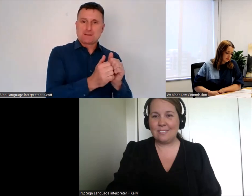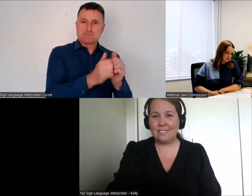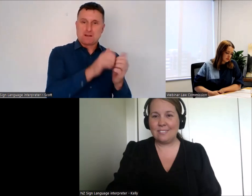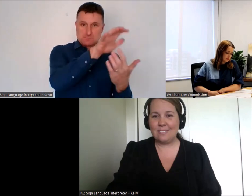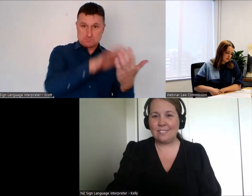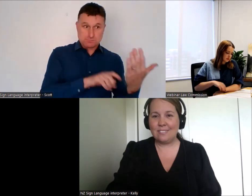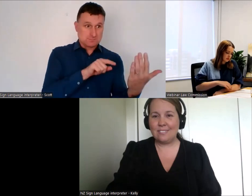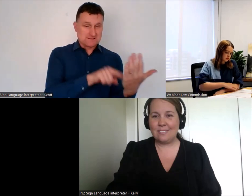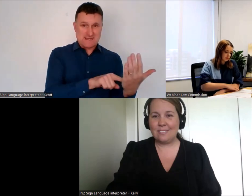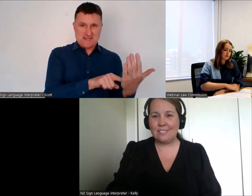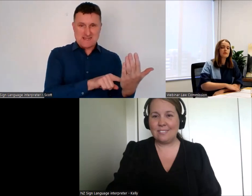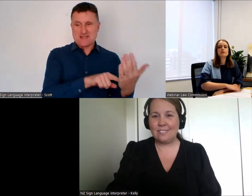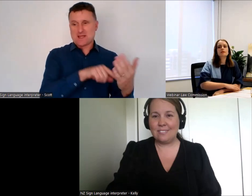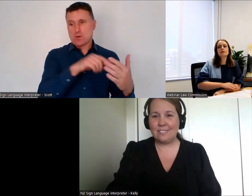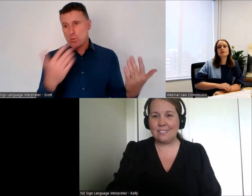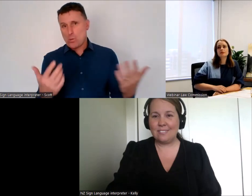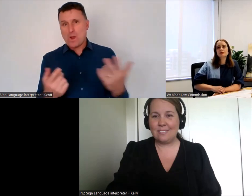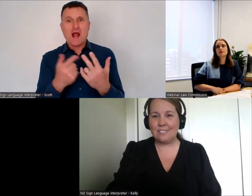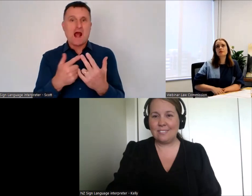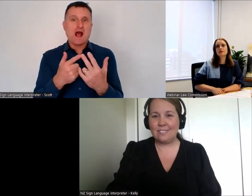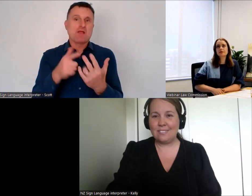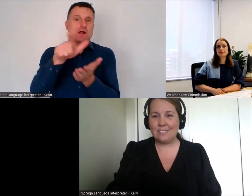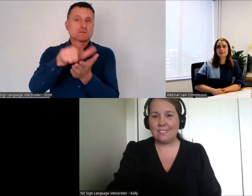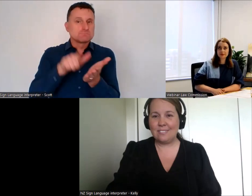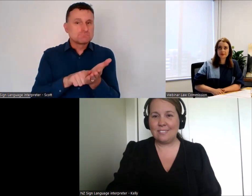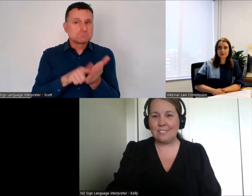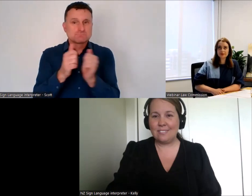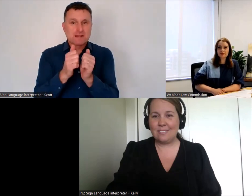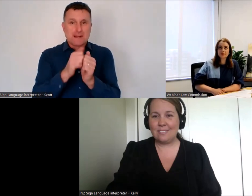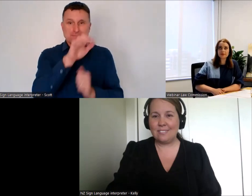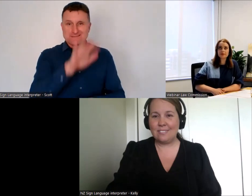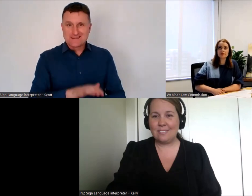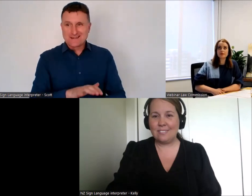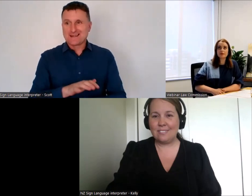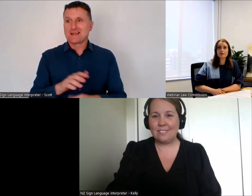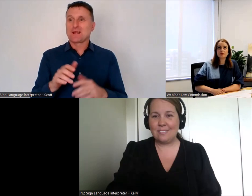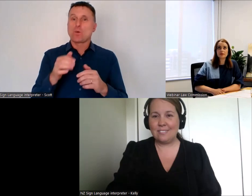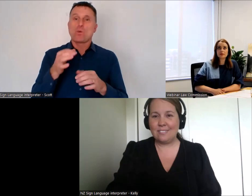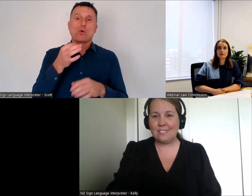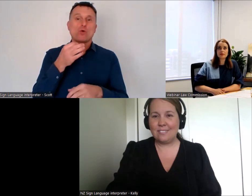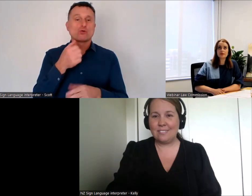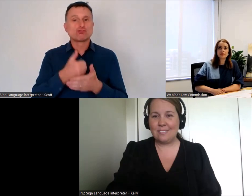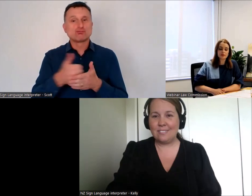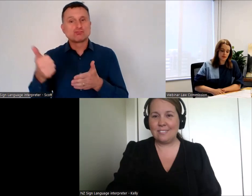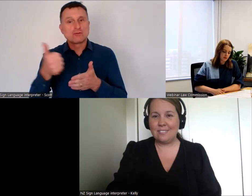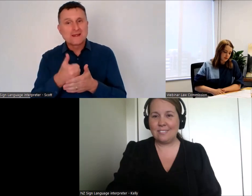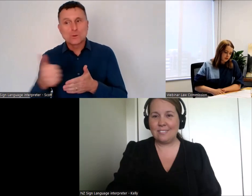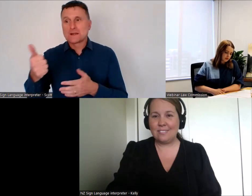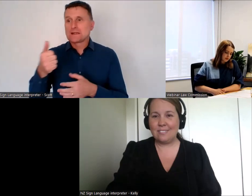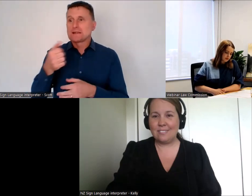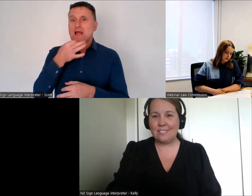FAQs there and other information about the process,